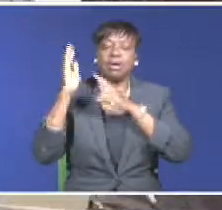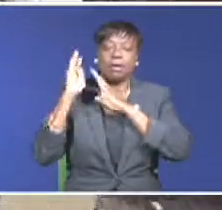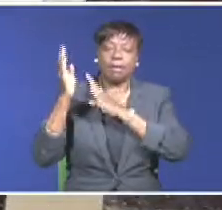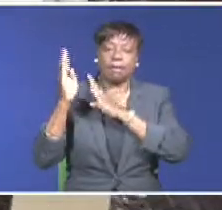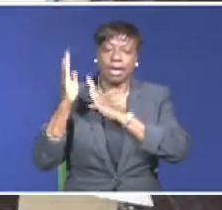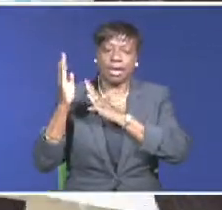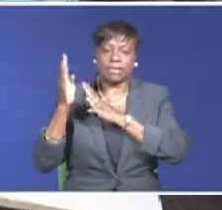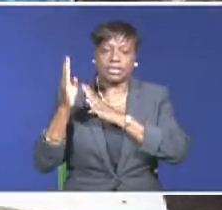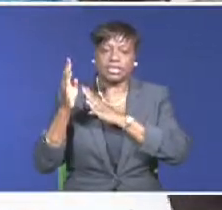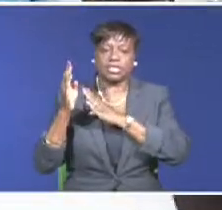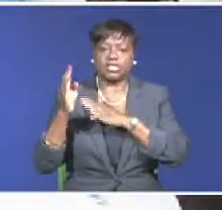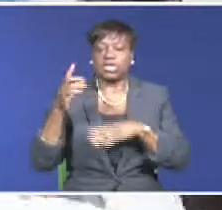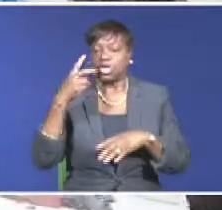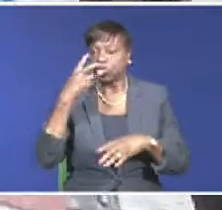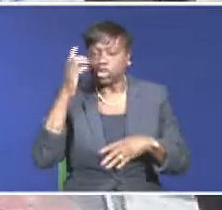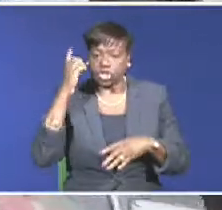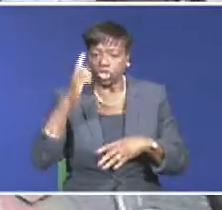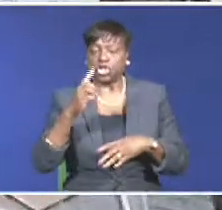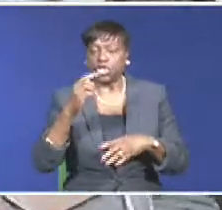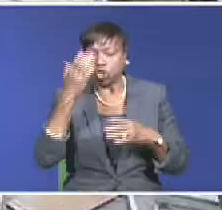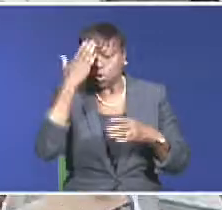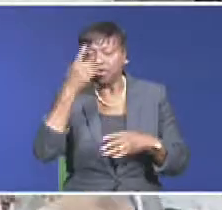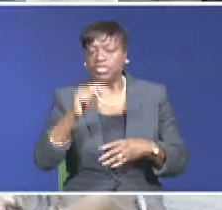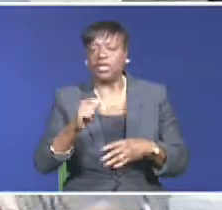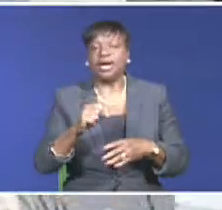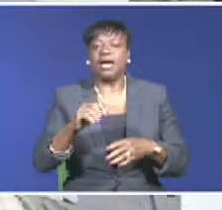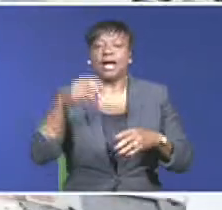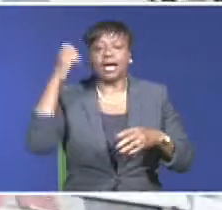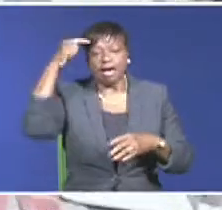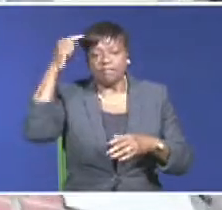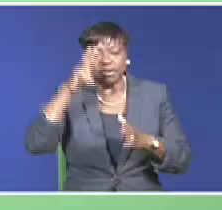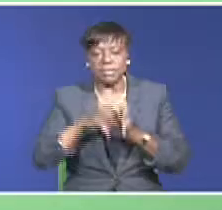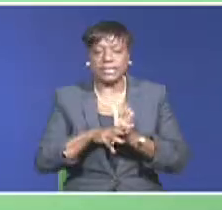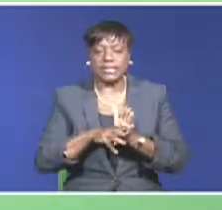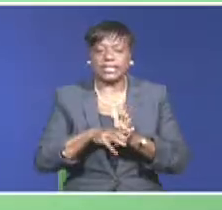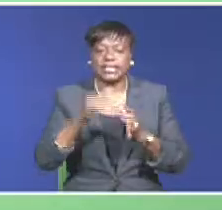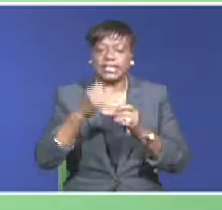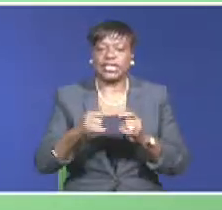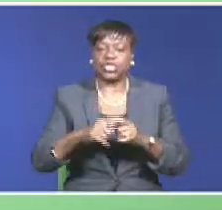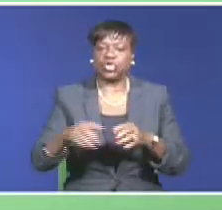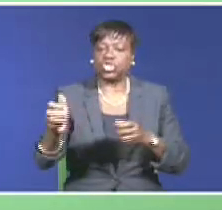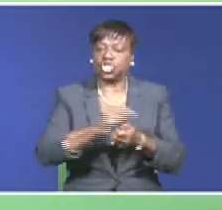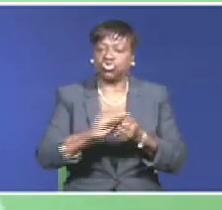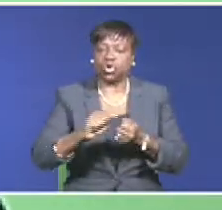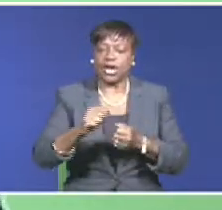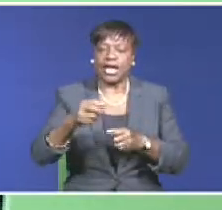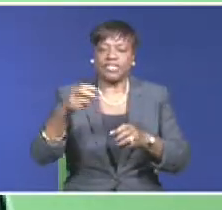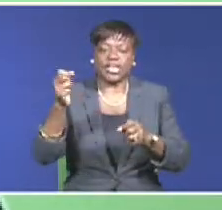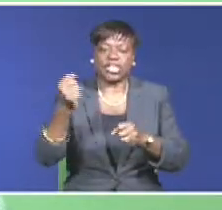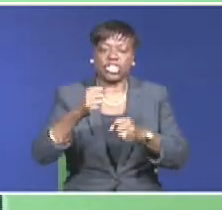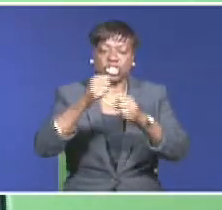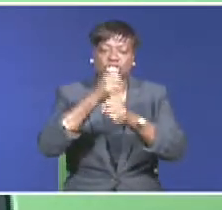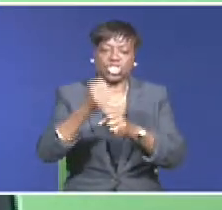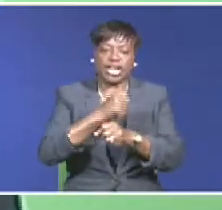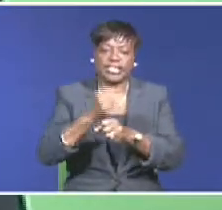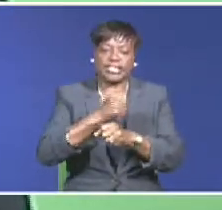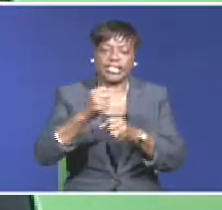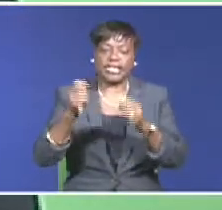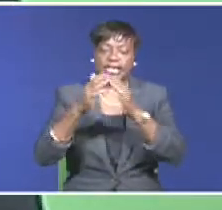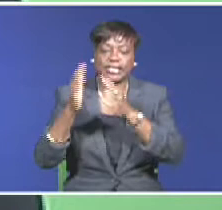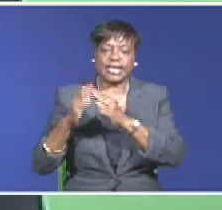to Abaconians about the government's intent to dismantle shantytowns. I wish to assure Abaconians that this minister-led administration